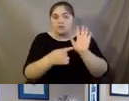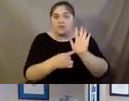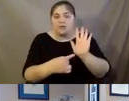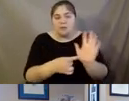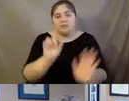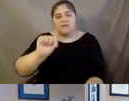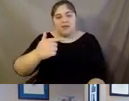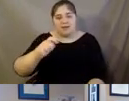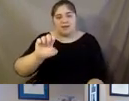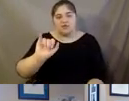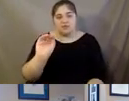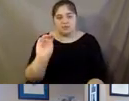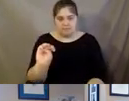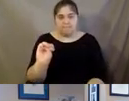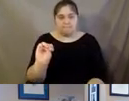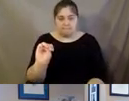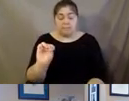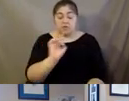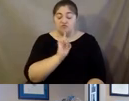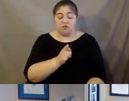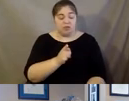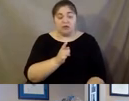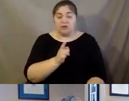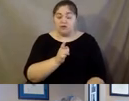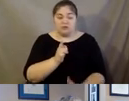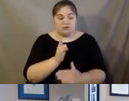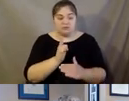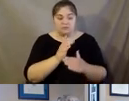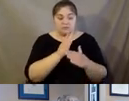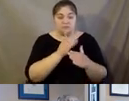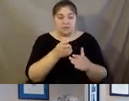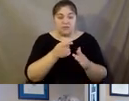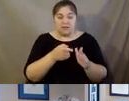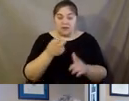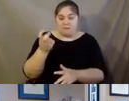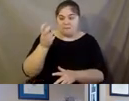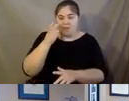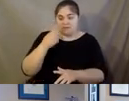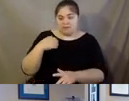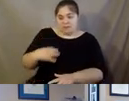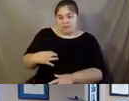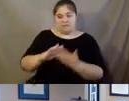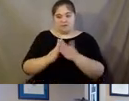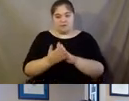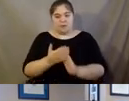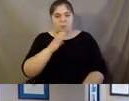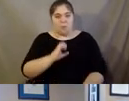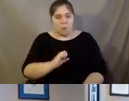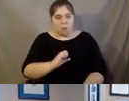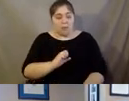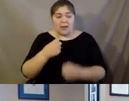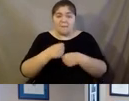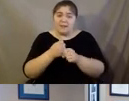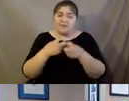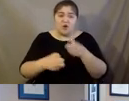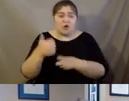and ageism really blinds us to the benefits of aging. And it makes growing old harder than it has to be. Um, it